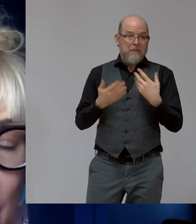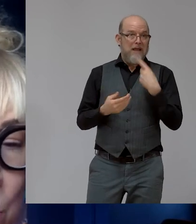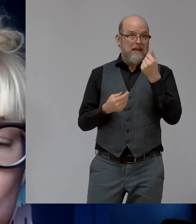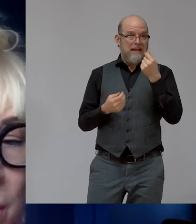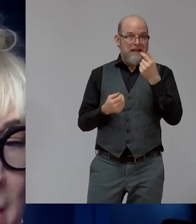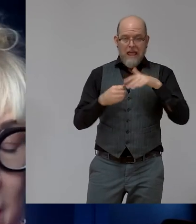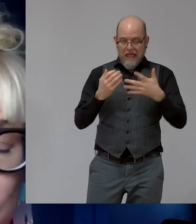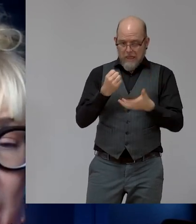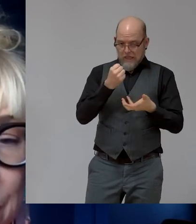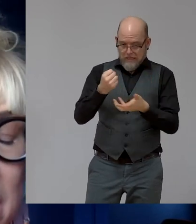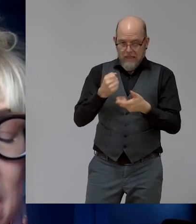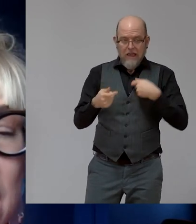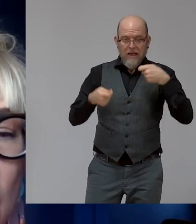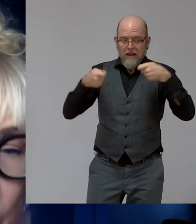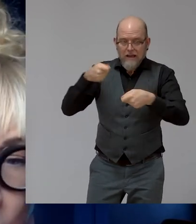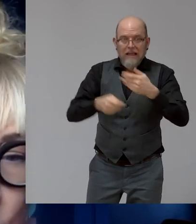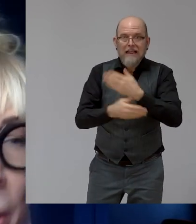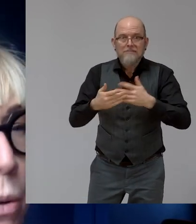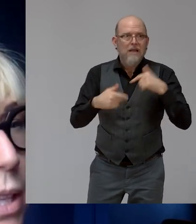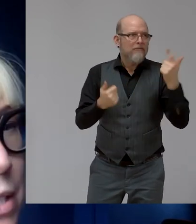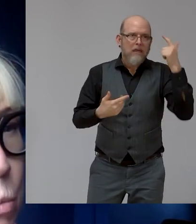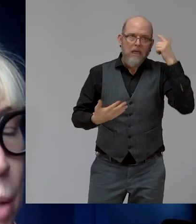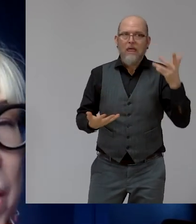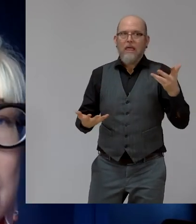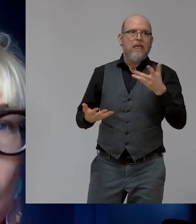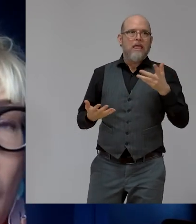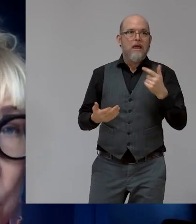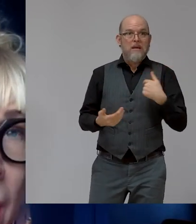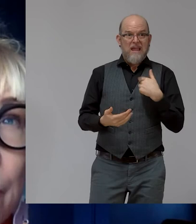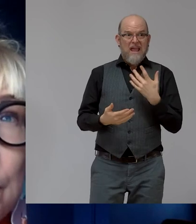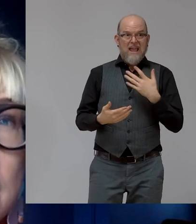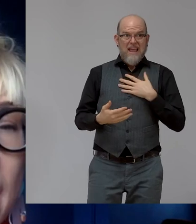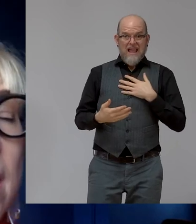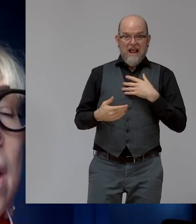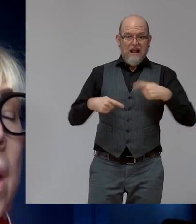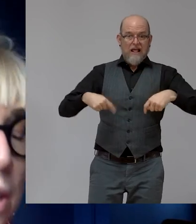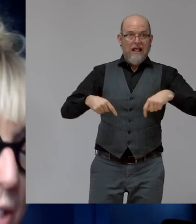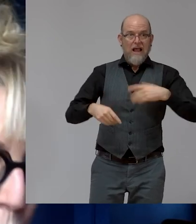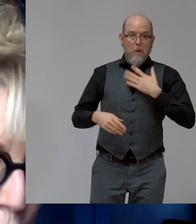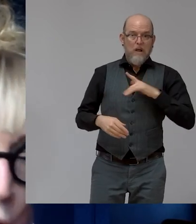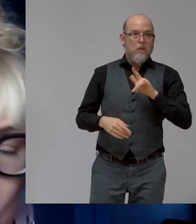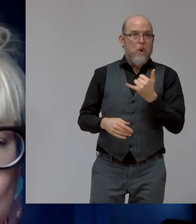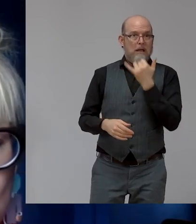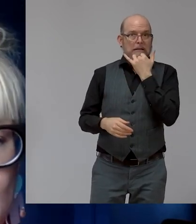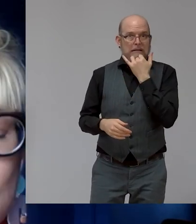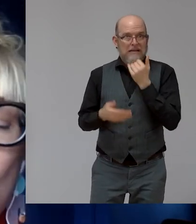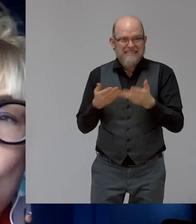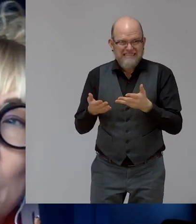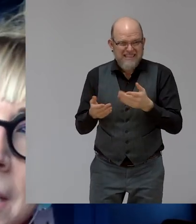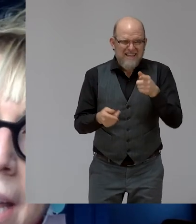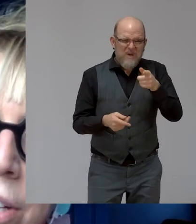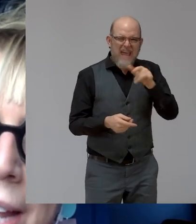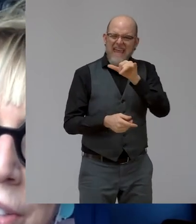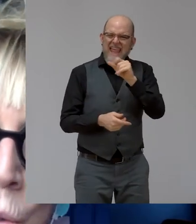Yeti or Vlad, what would you say to that or Stefan? Are you hearing that as well? Because I would have to say it is the one common thread.